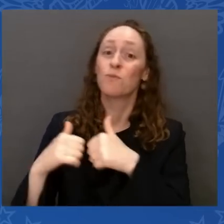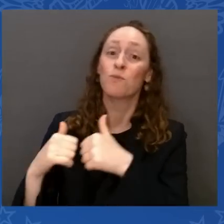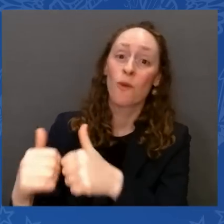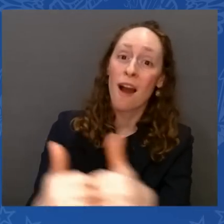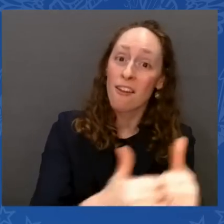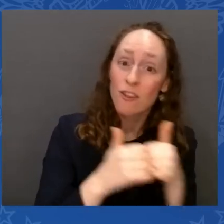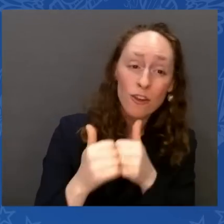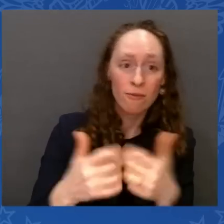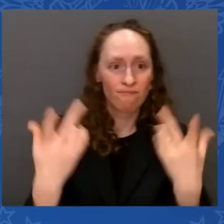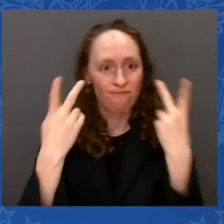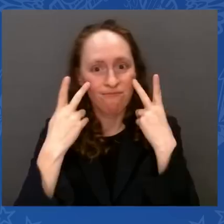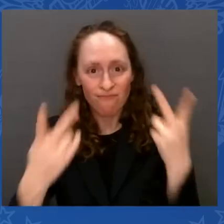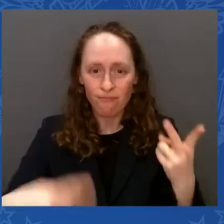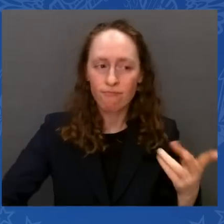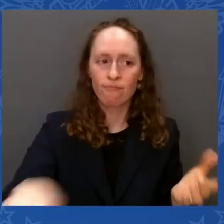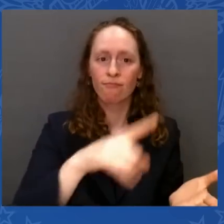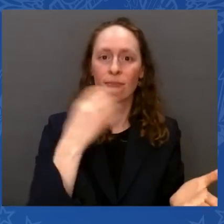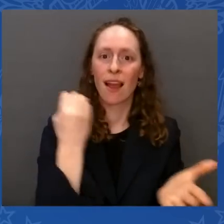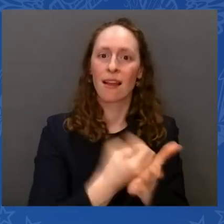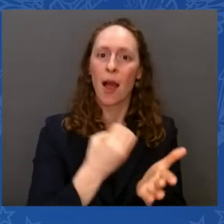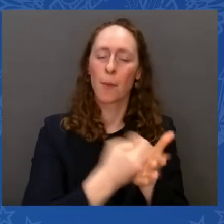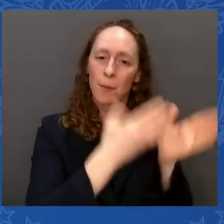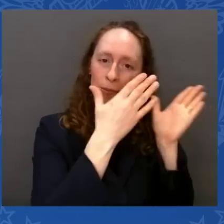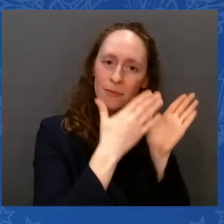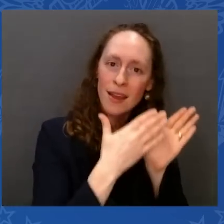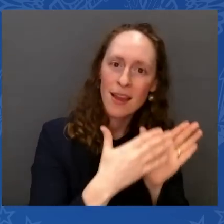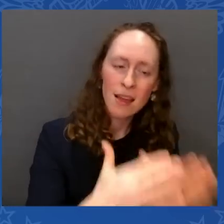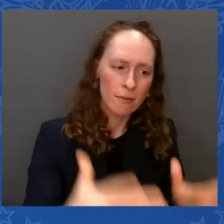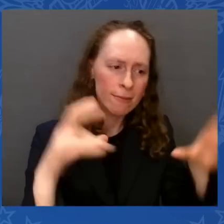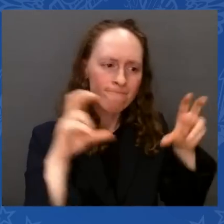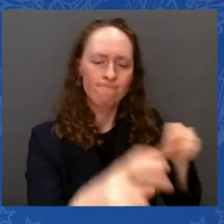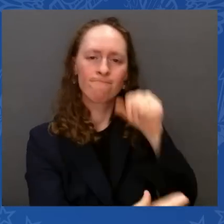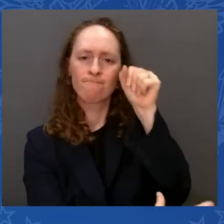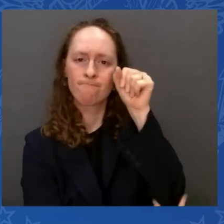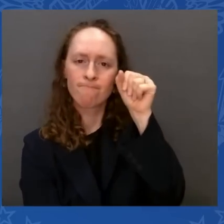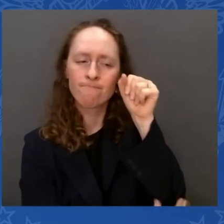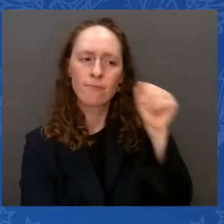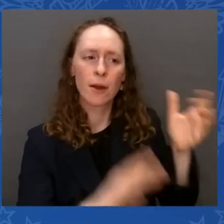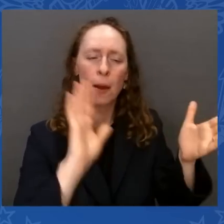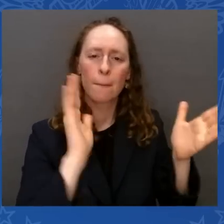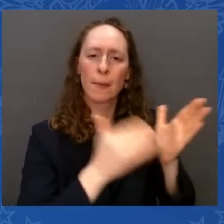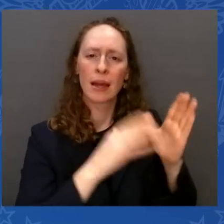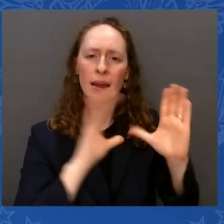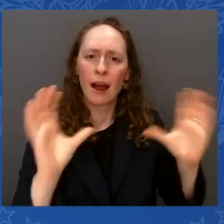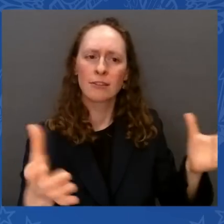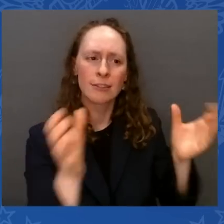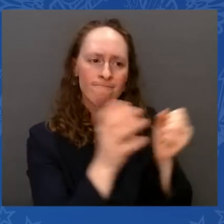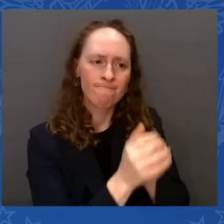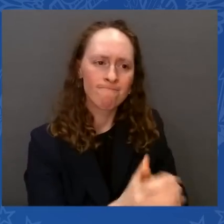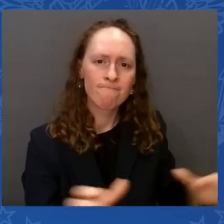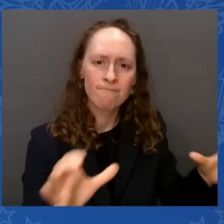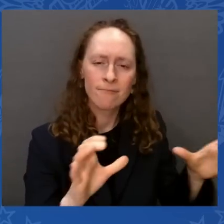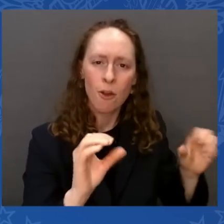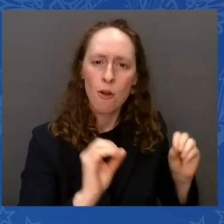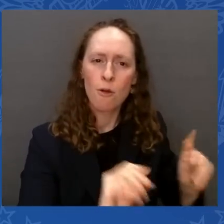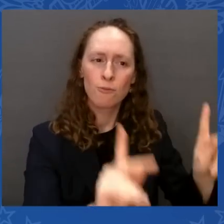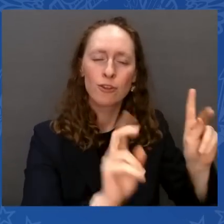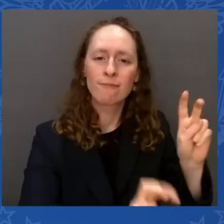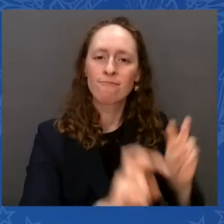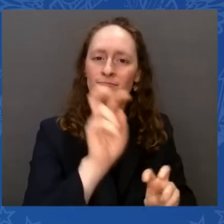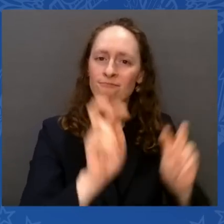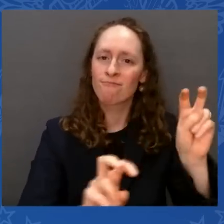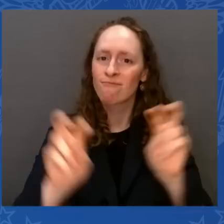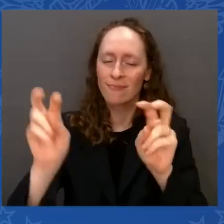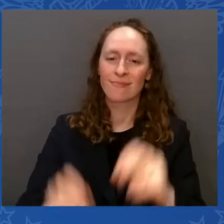out and the ground up. And together, with the leadership of President Biden,